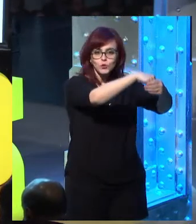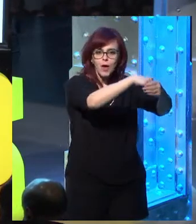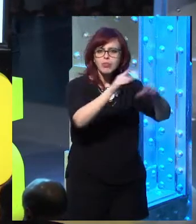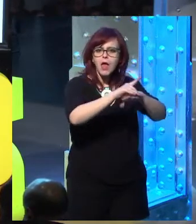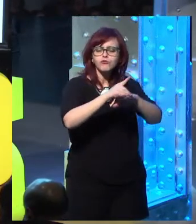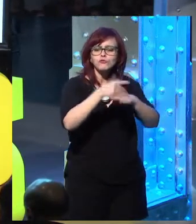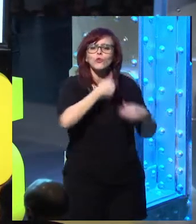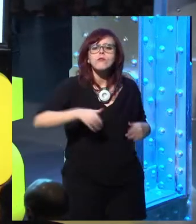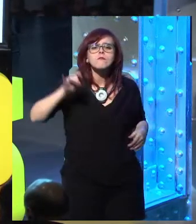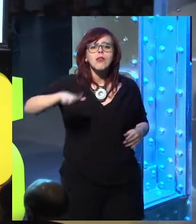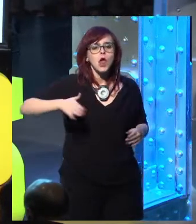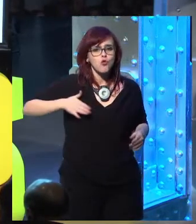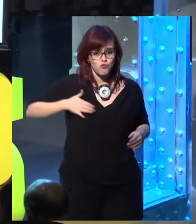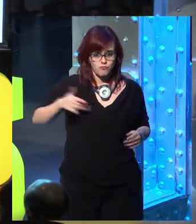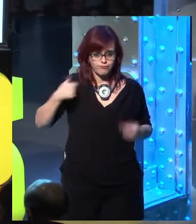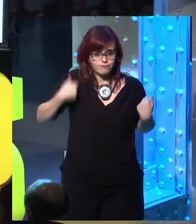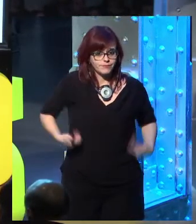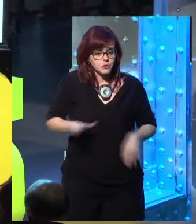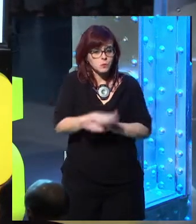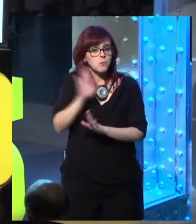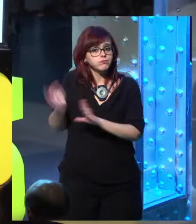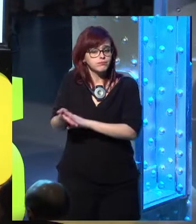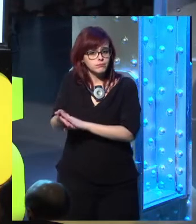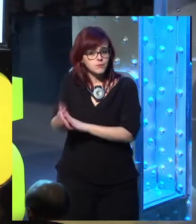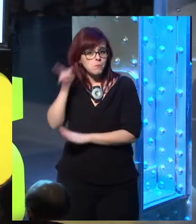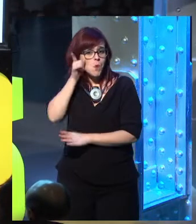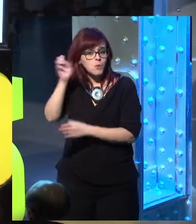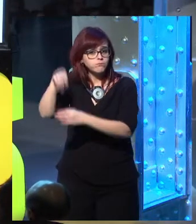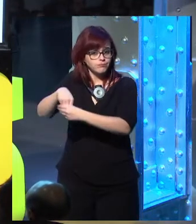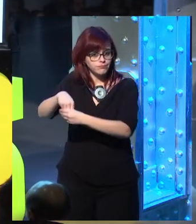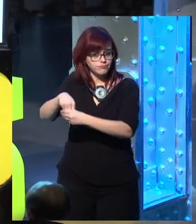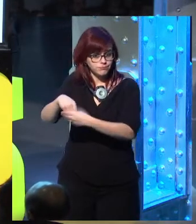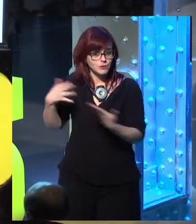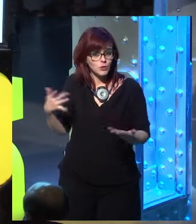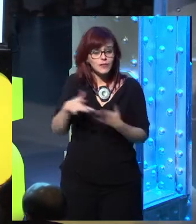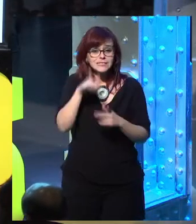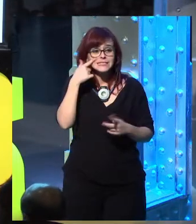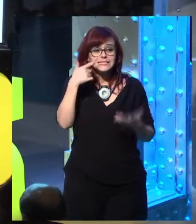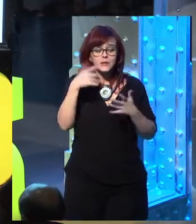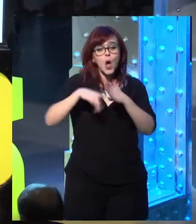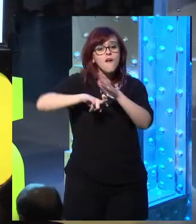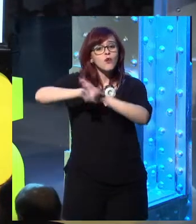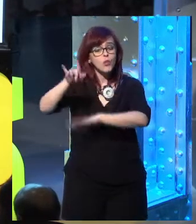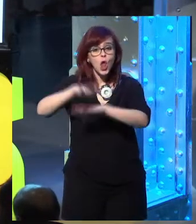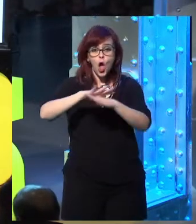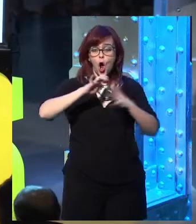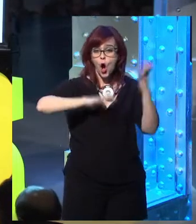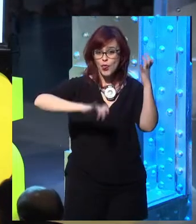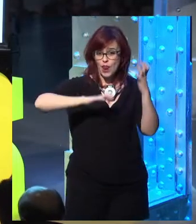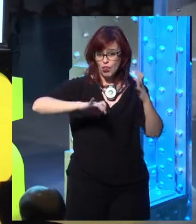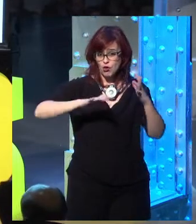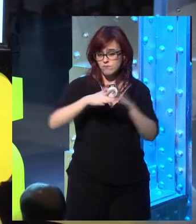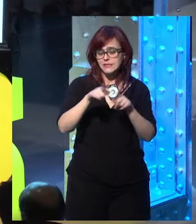time on it. Then the technology was close to us. We had a desktop computer in the home, and all of our stuff was with us. Then we started to have